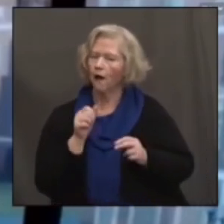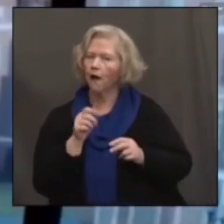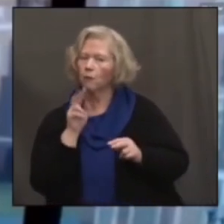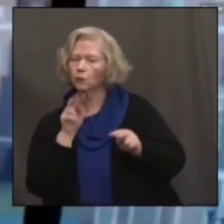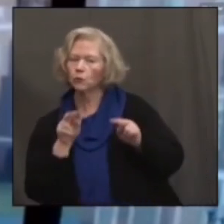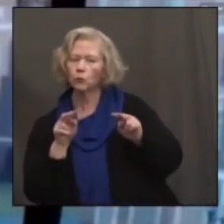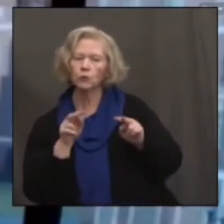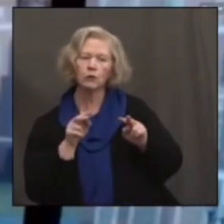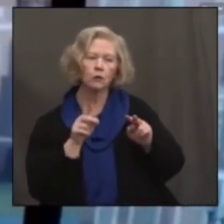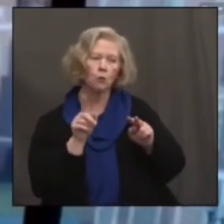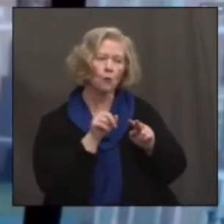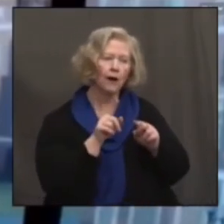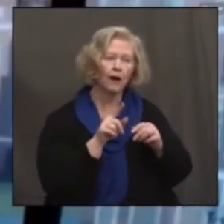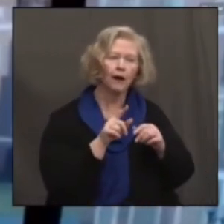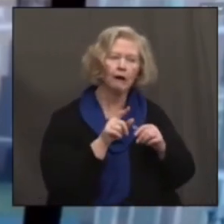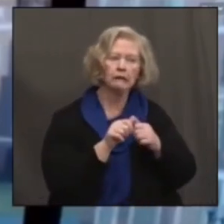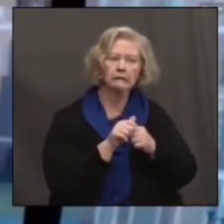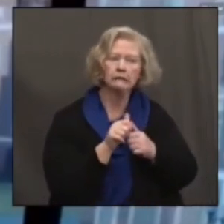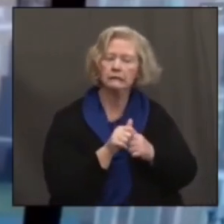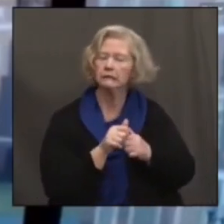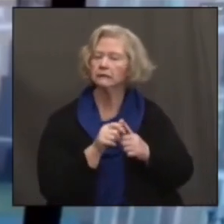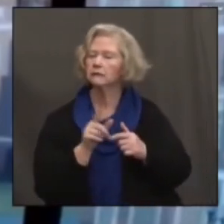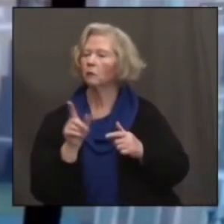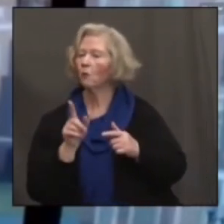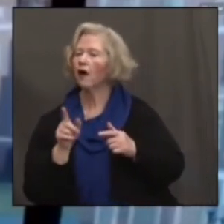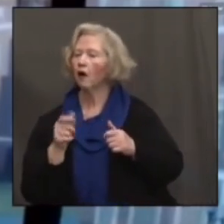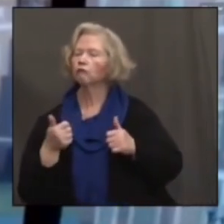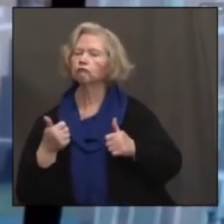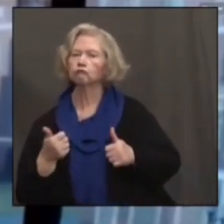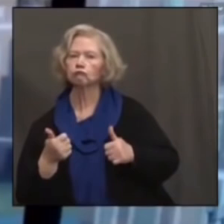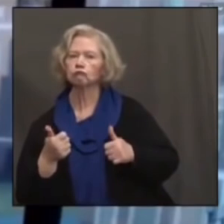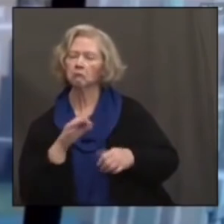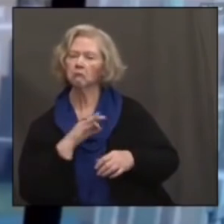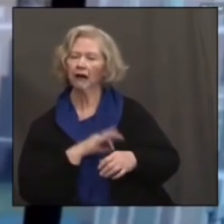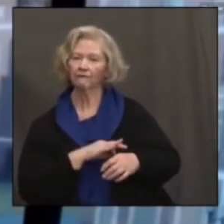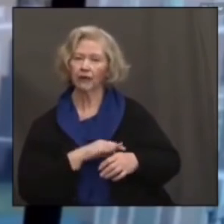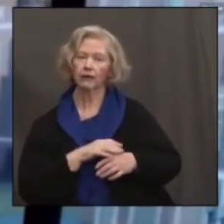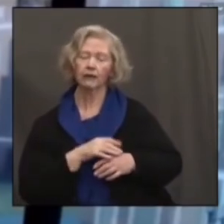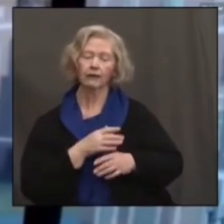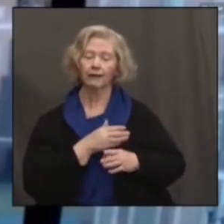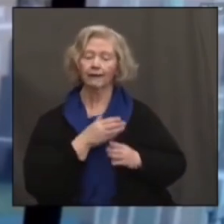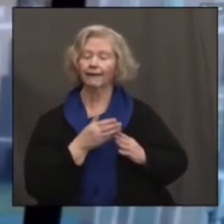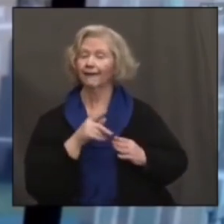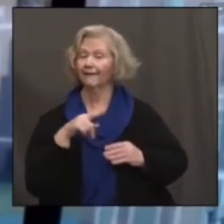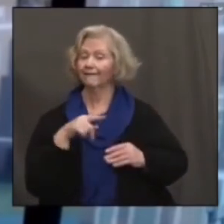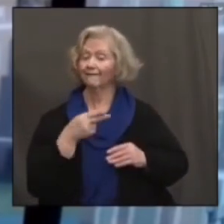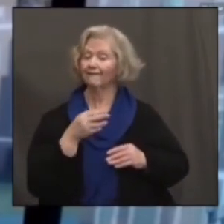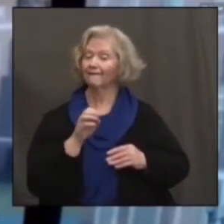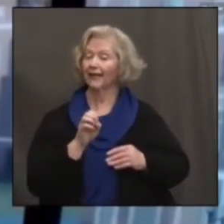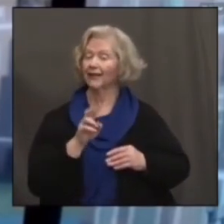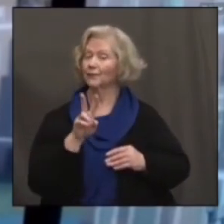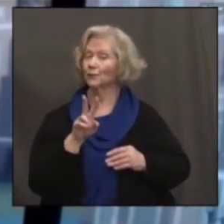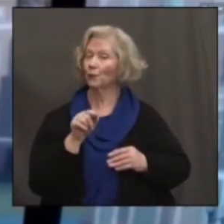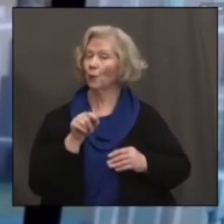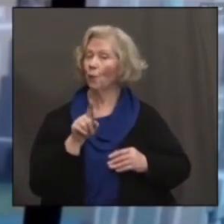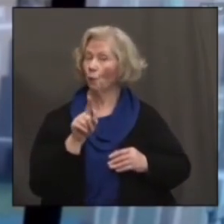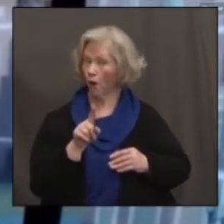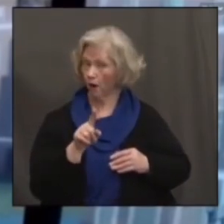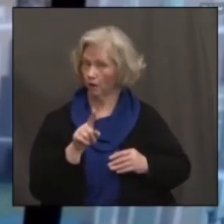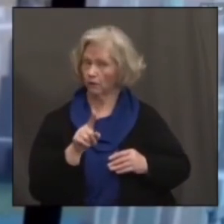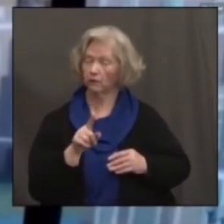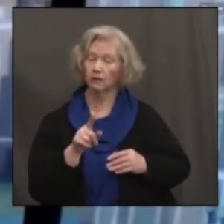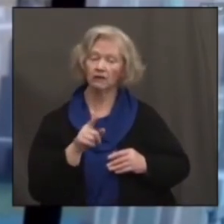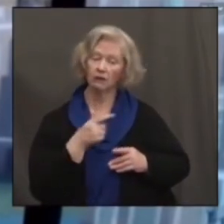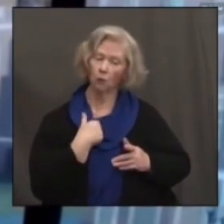benefits and that kind of close calibration. Phase 2.1 is another good example of how that, that